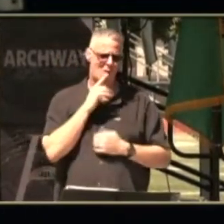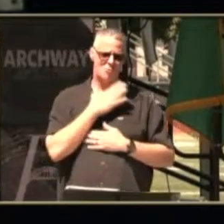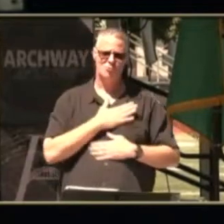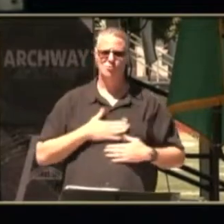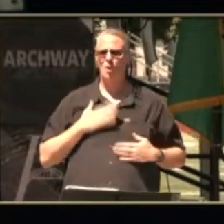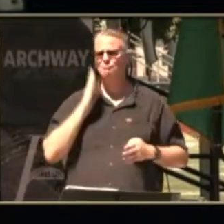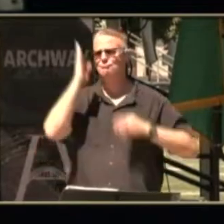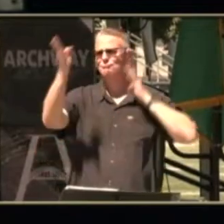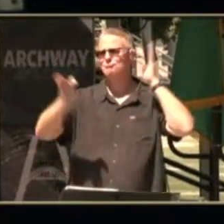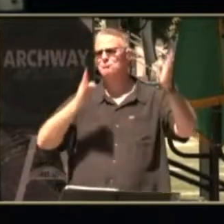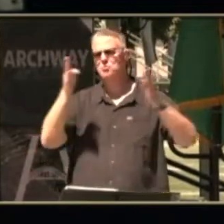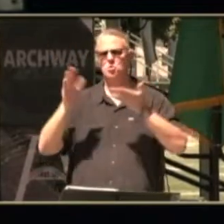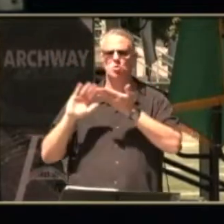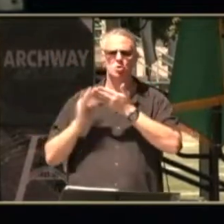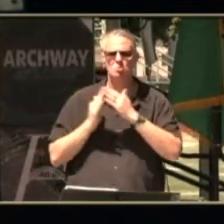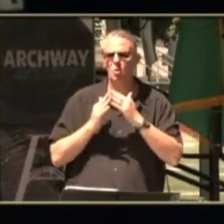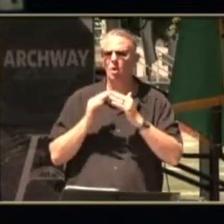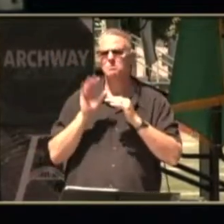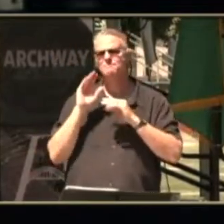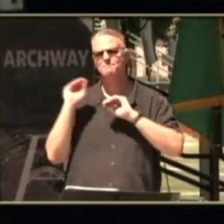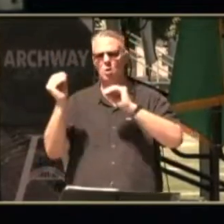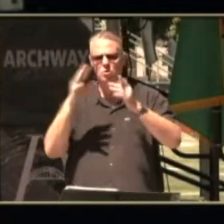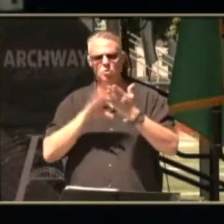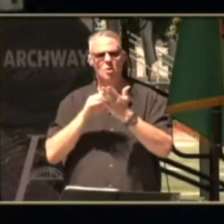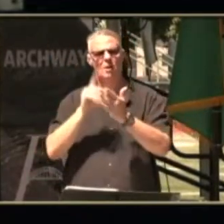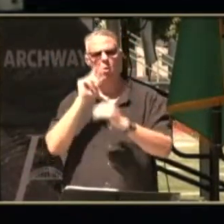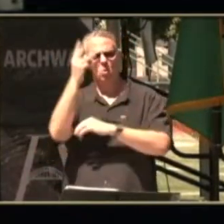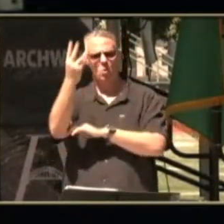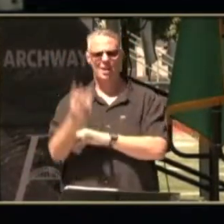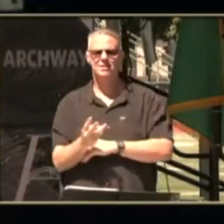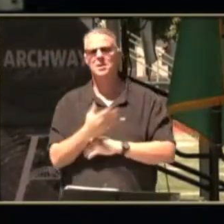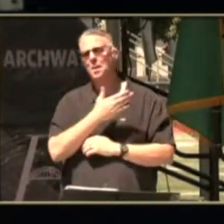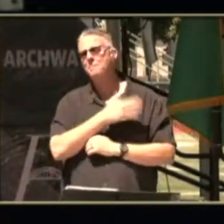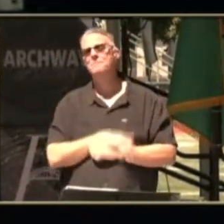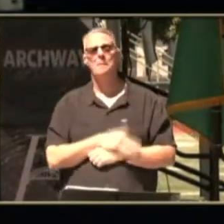on community-based instructions every wednesday so all the best to parker too